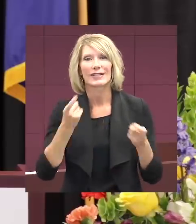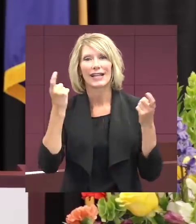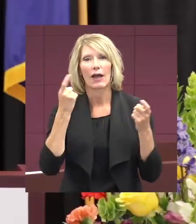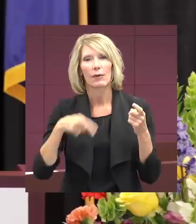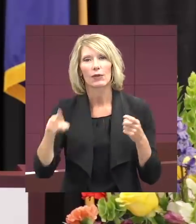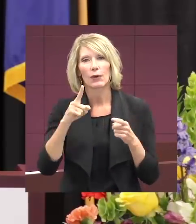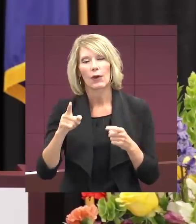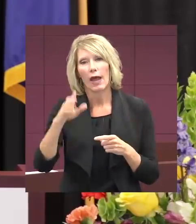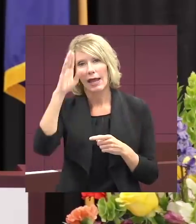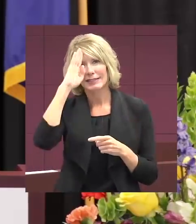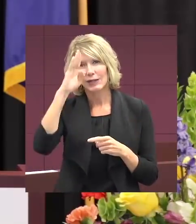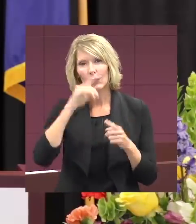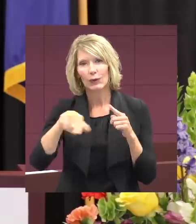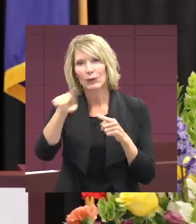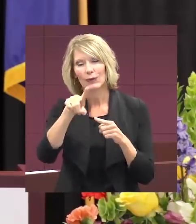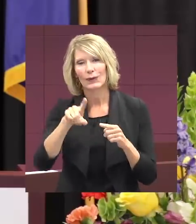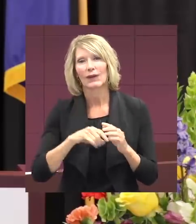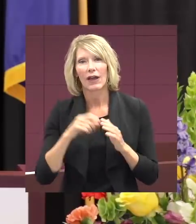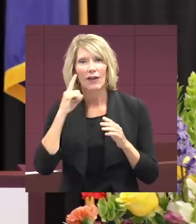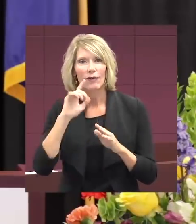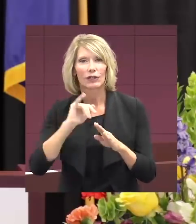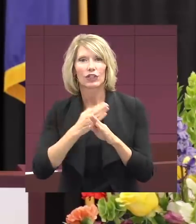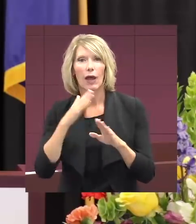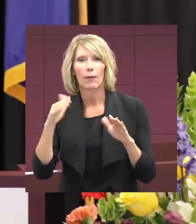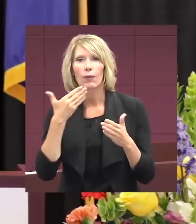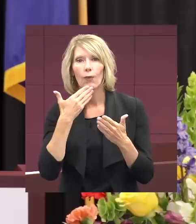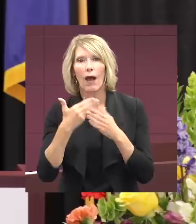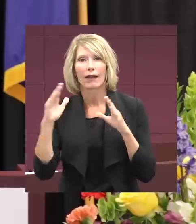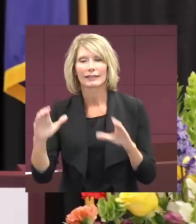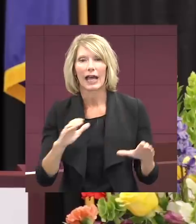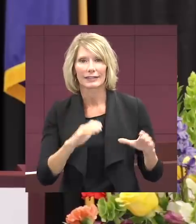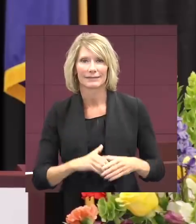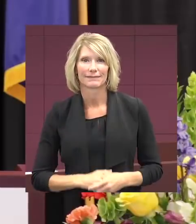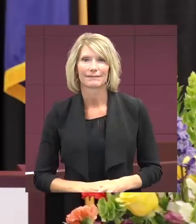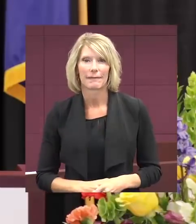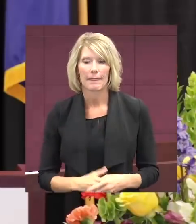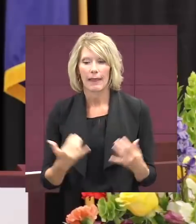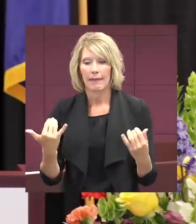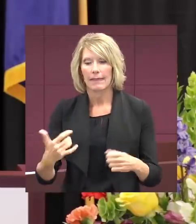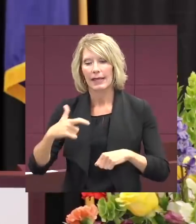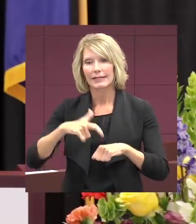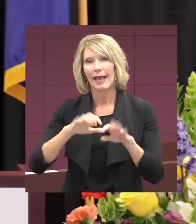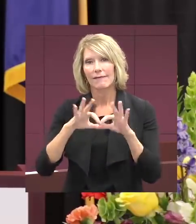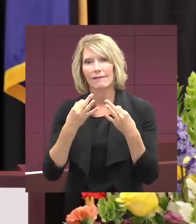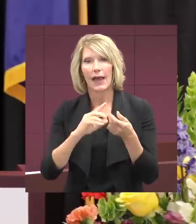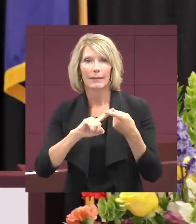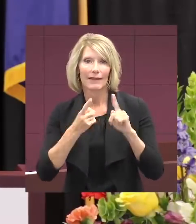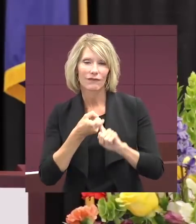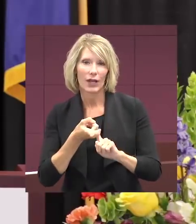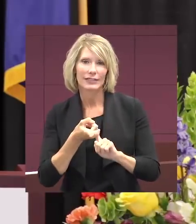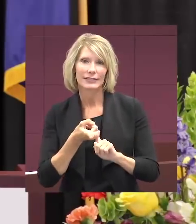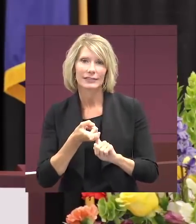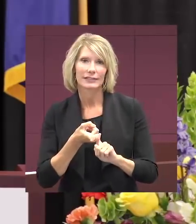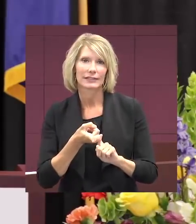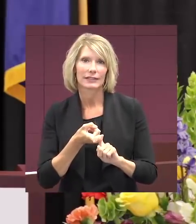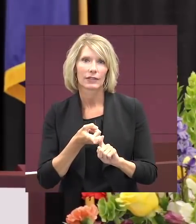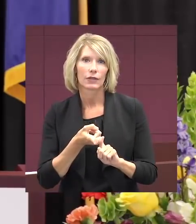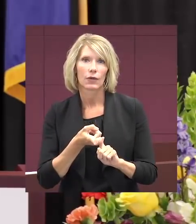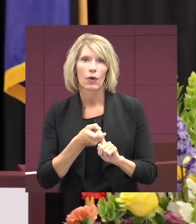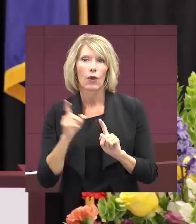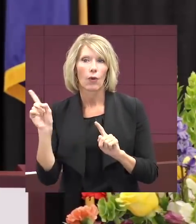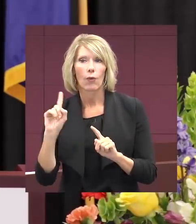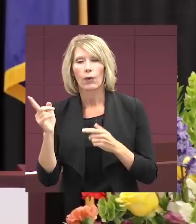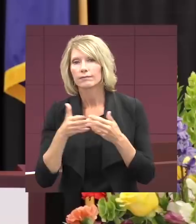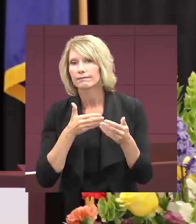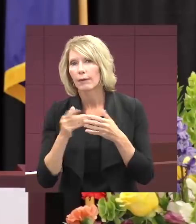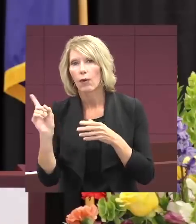And I salute you, class, for a job well done. At this time, family and friends, wherever you are viewing this